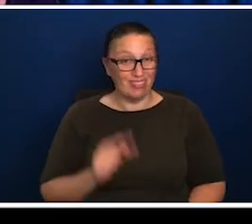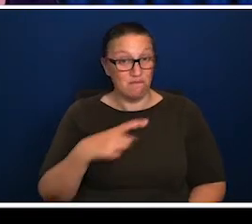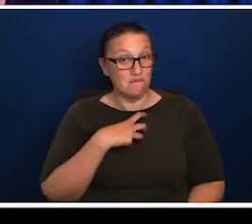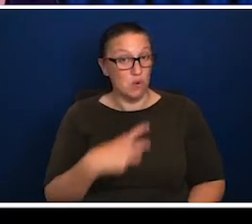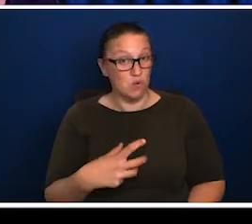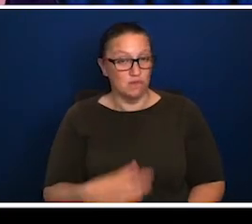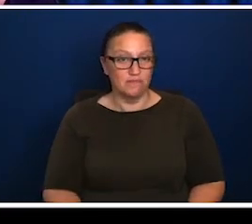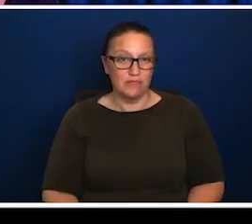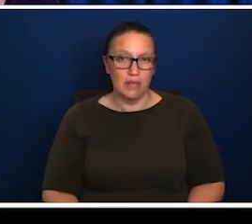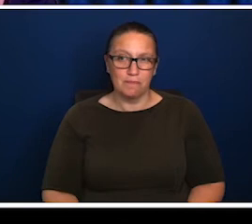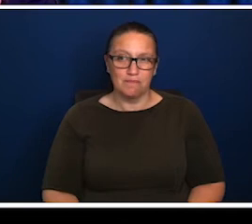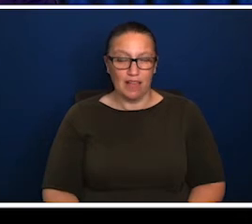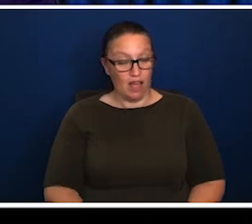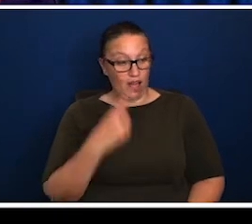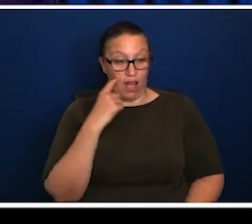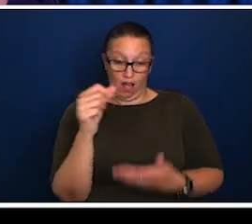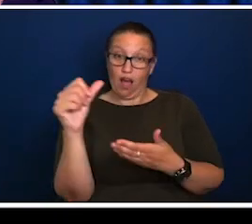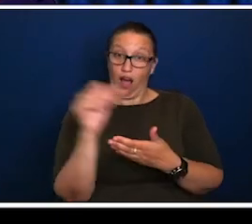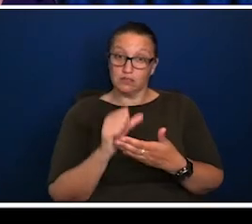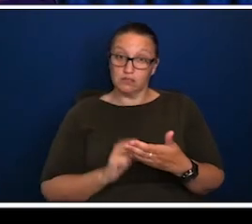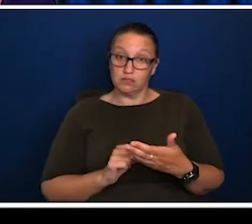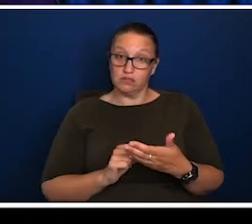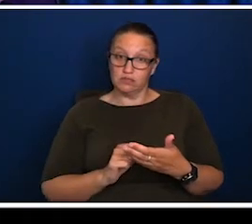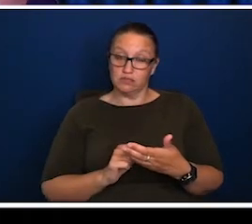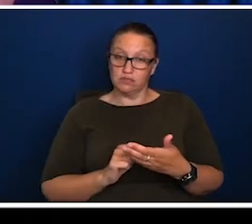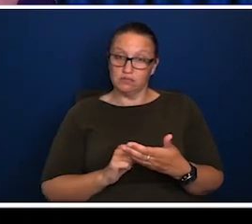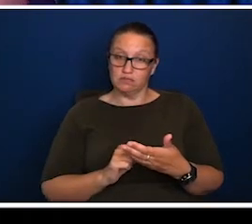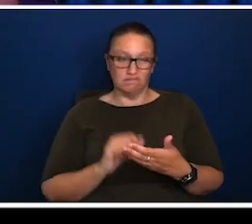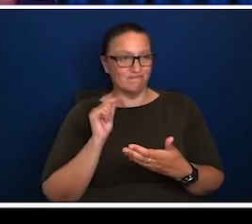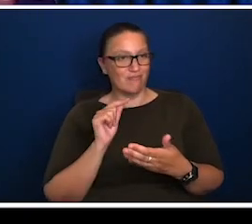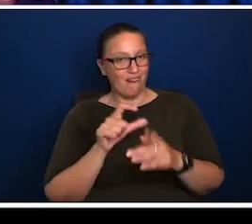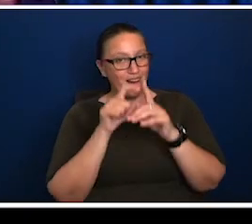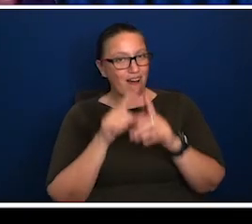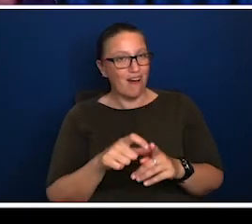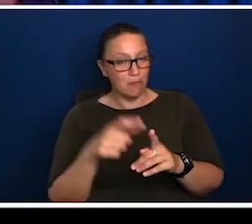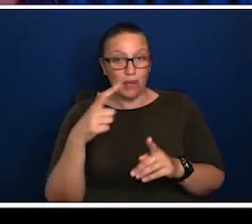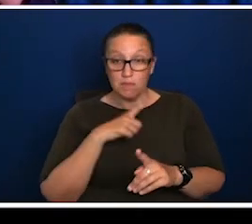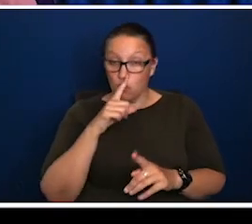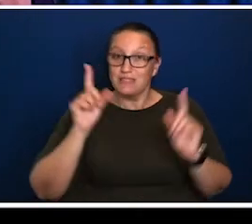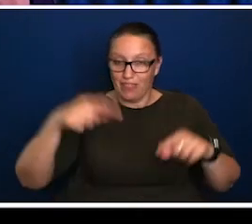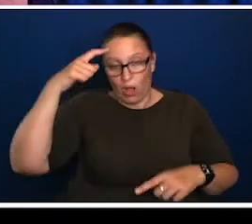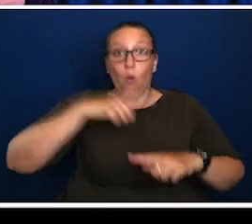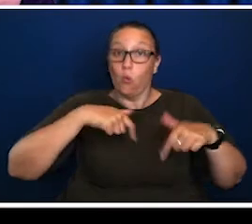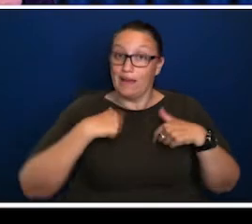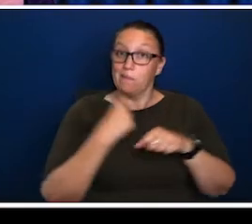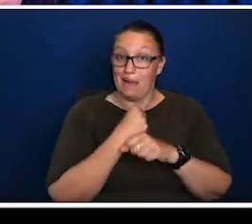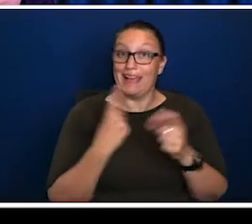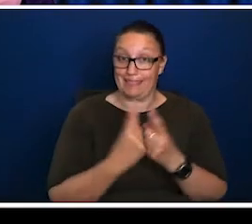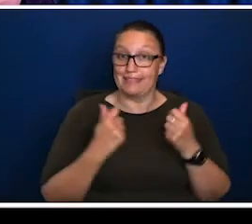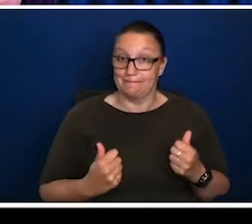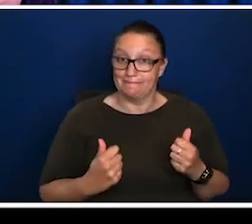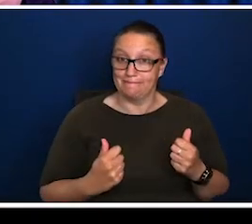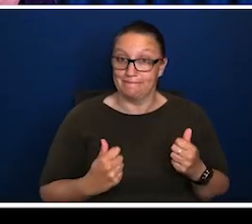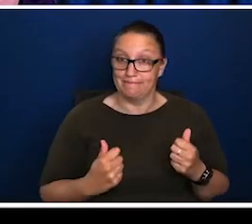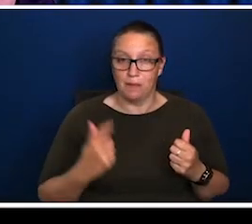the difficulty in seeing arts when your framing begins making things, the difficulty in seeing